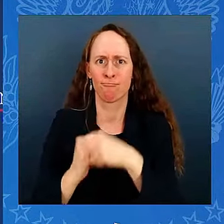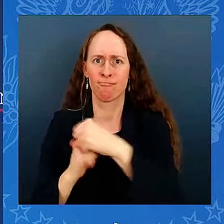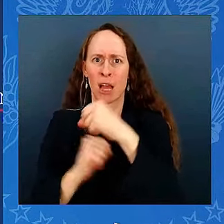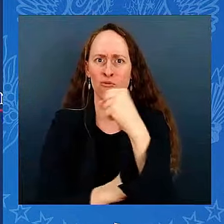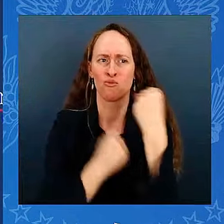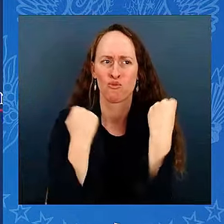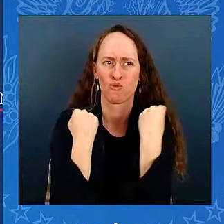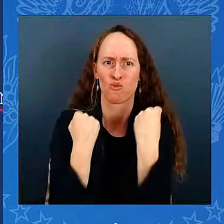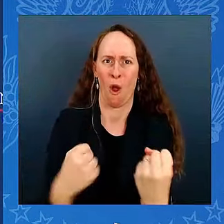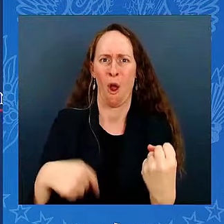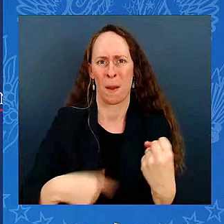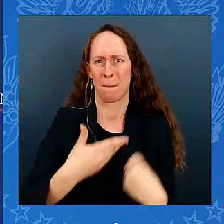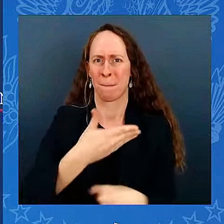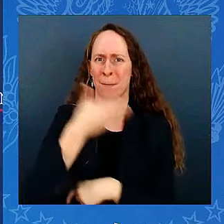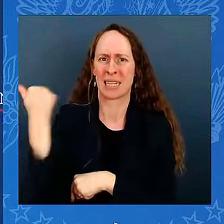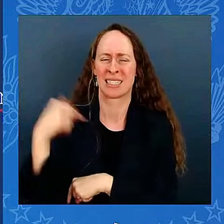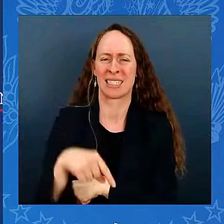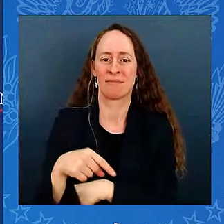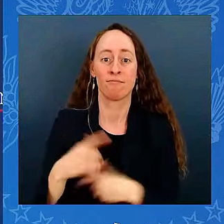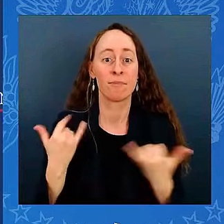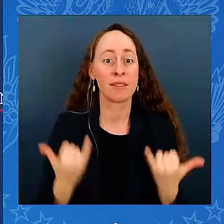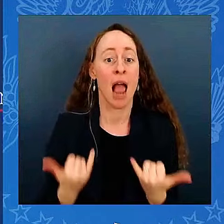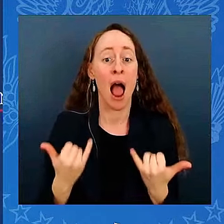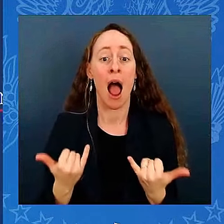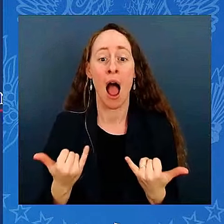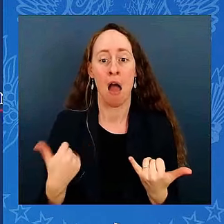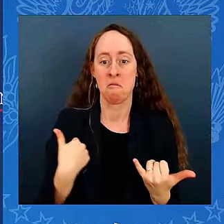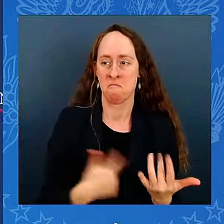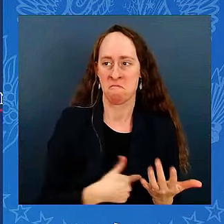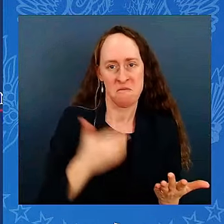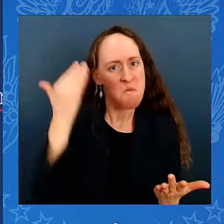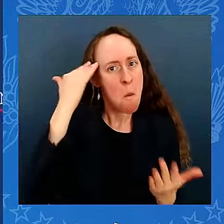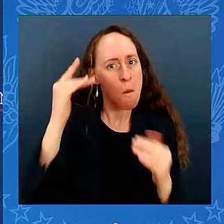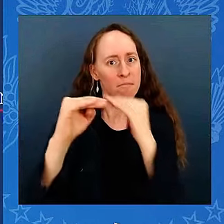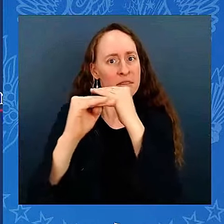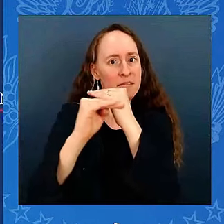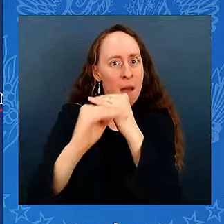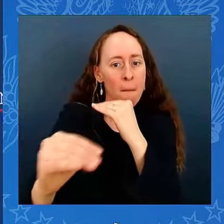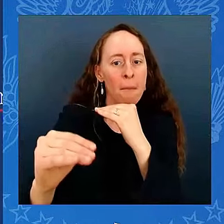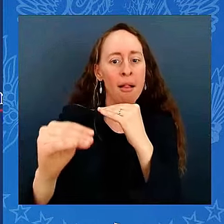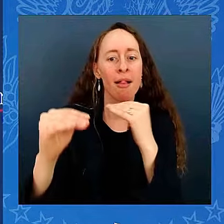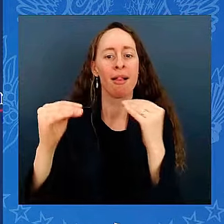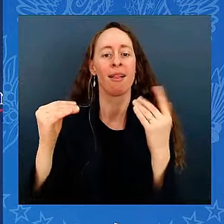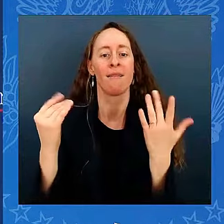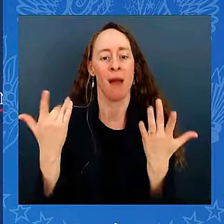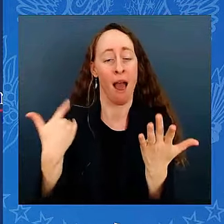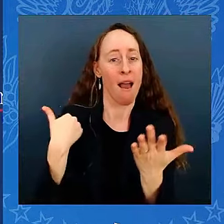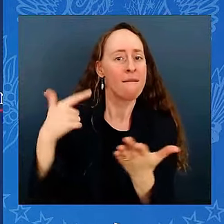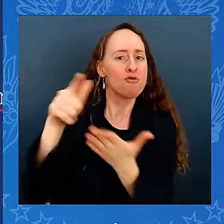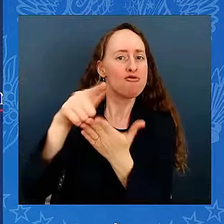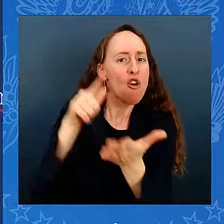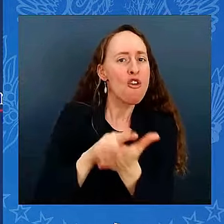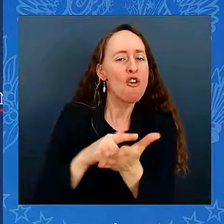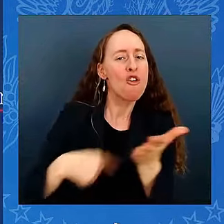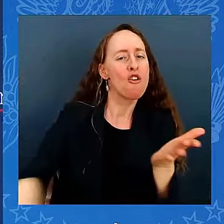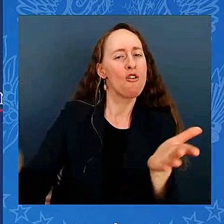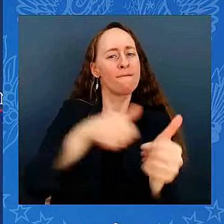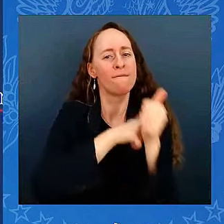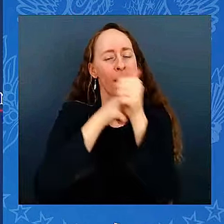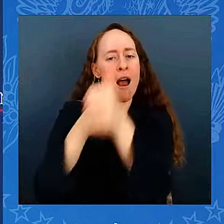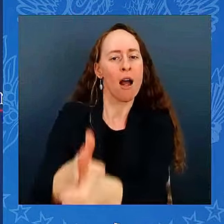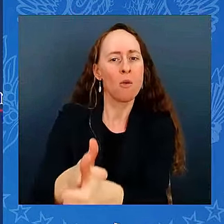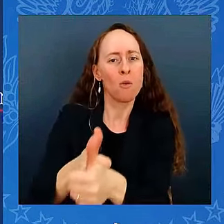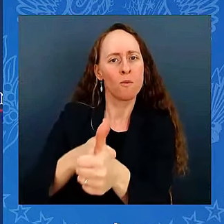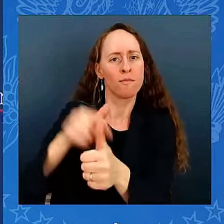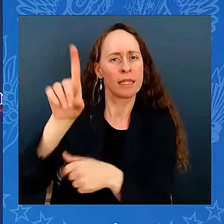because we have a rule of law. Our democracy is unparalleled. I know I talk a lot about democracy